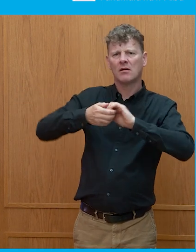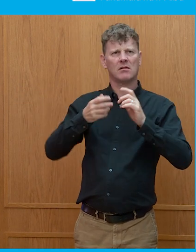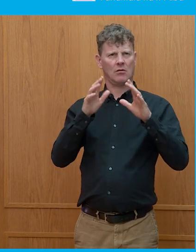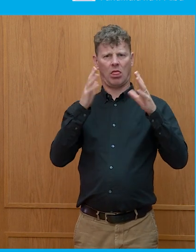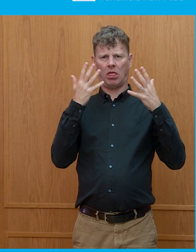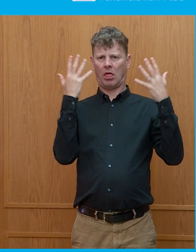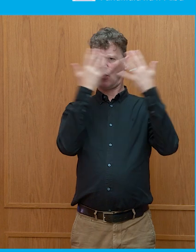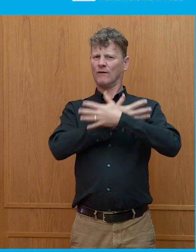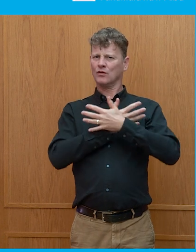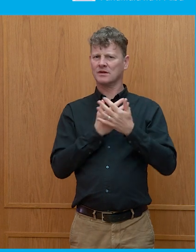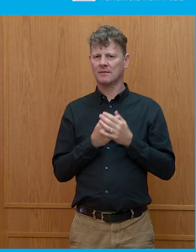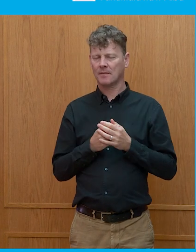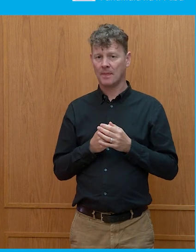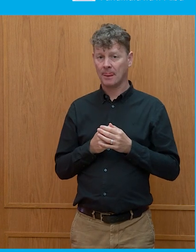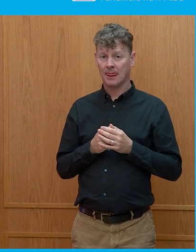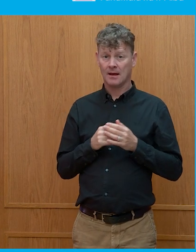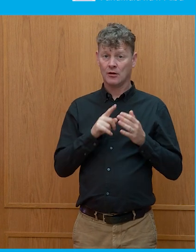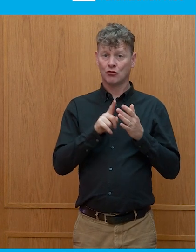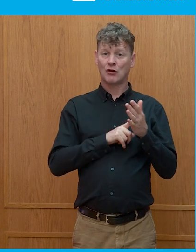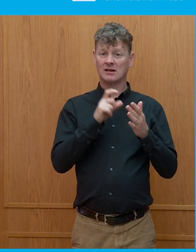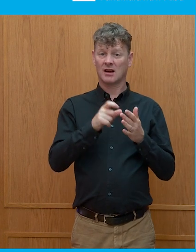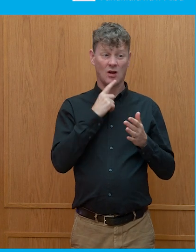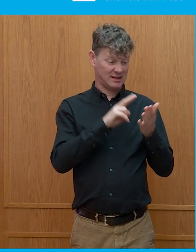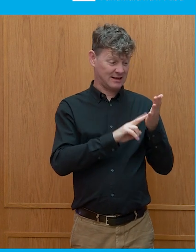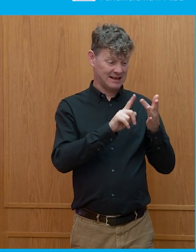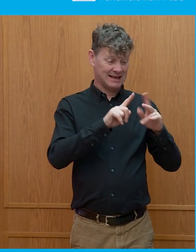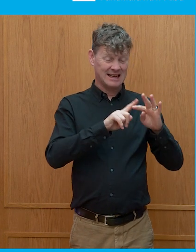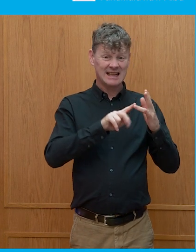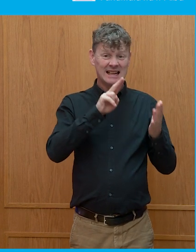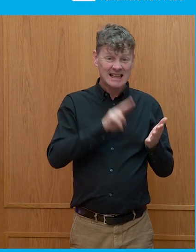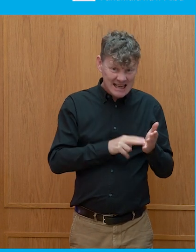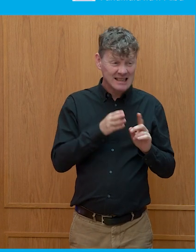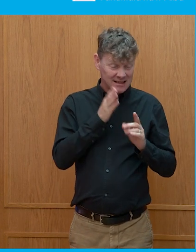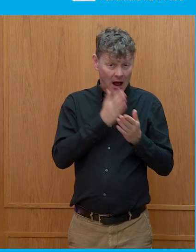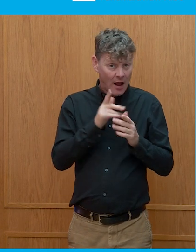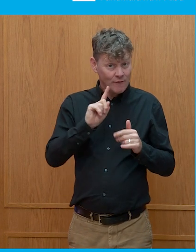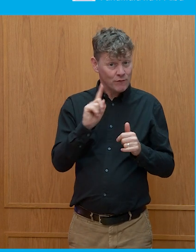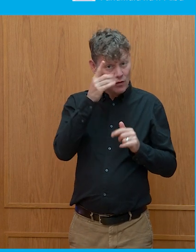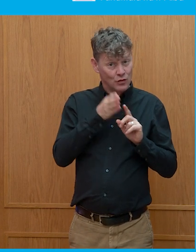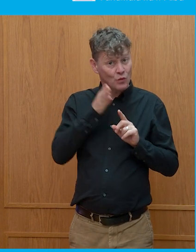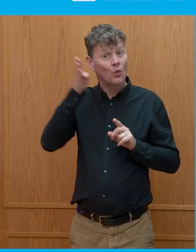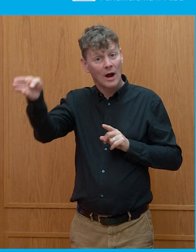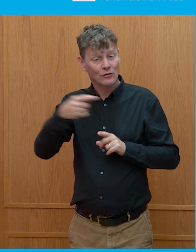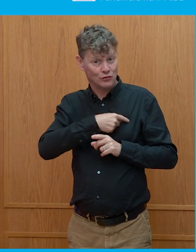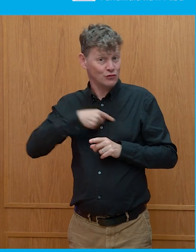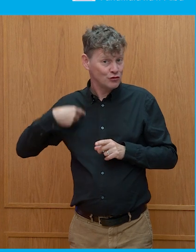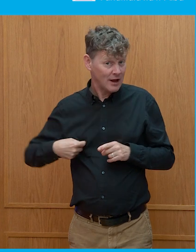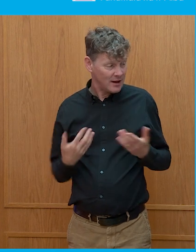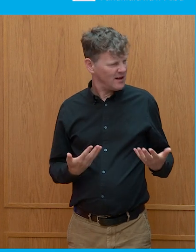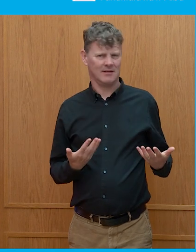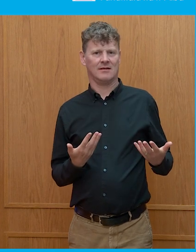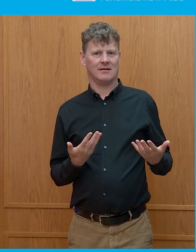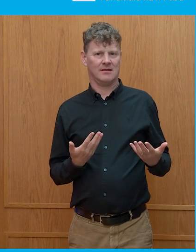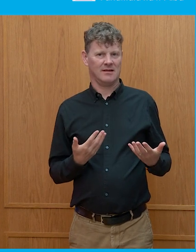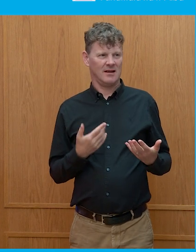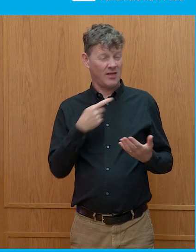But, of course, it was Nixon who went to China. Only Nixon could go to China, of course. But does that mean, is that